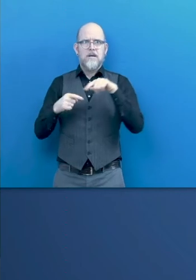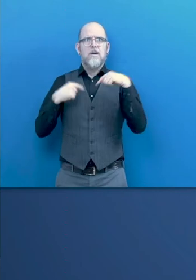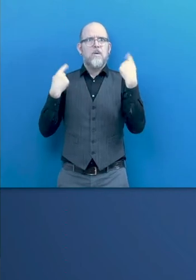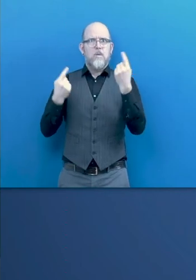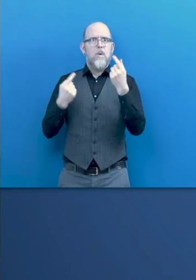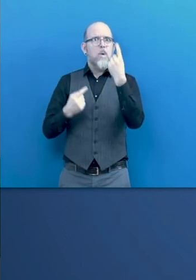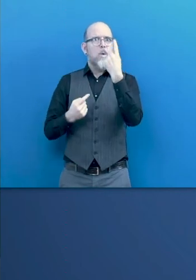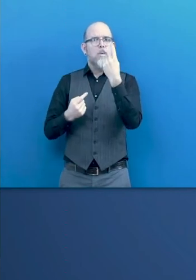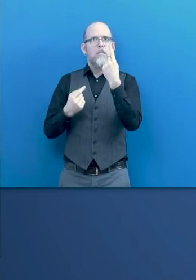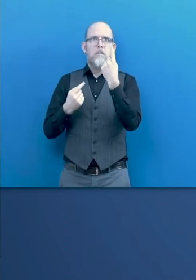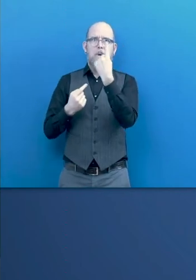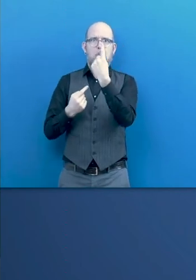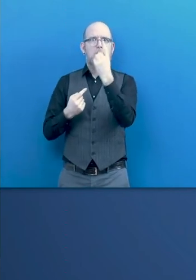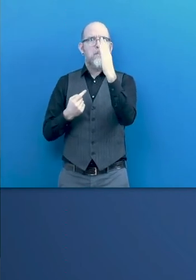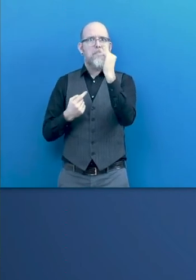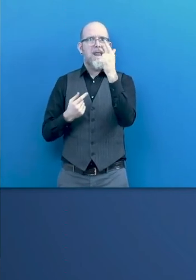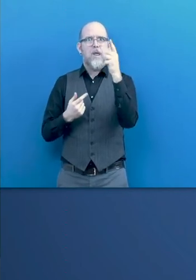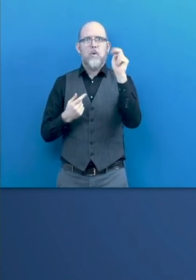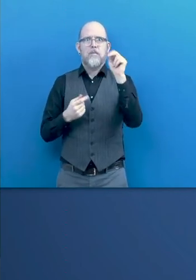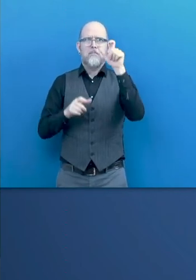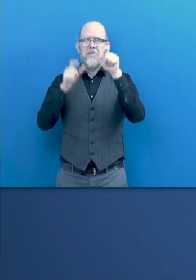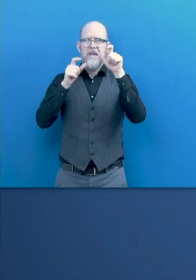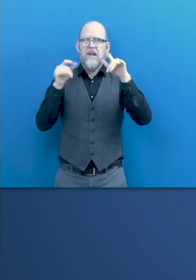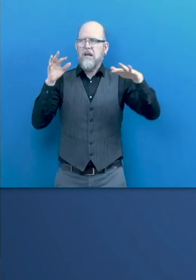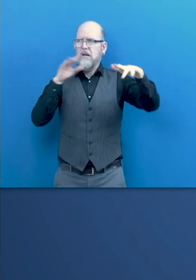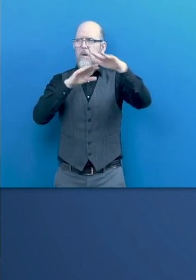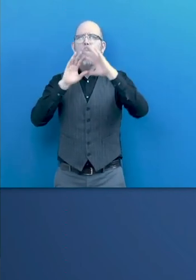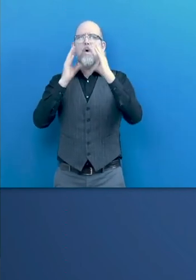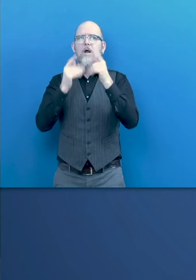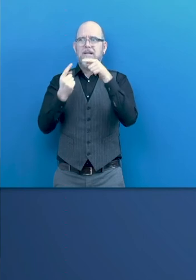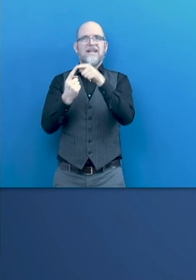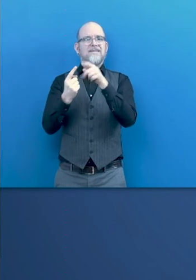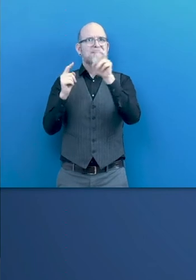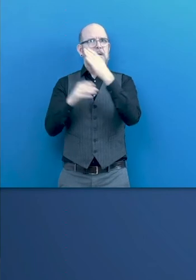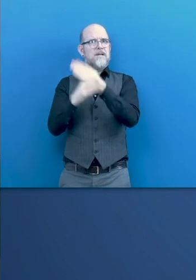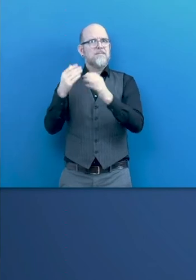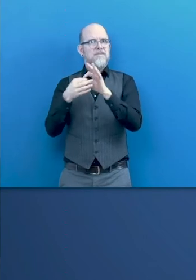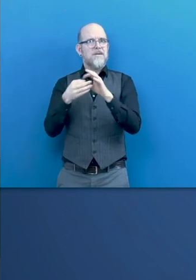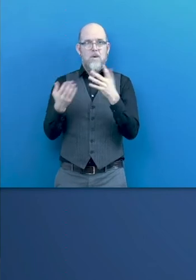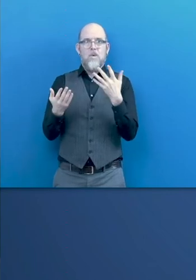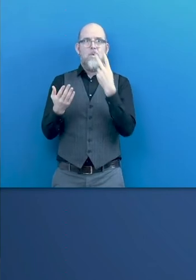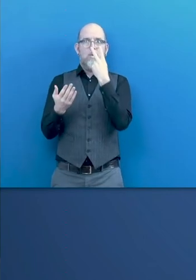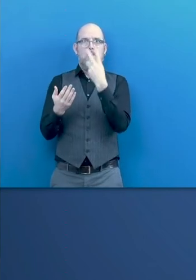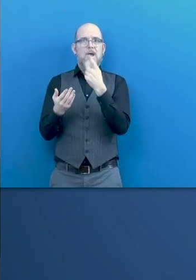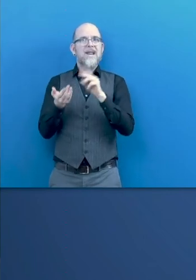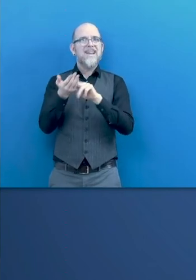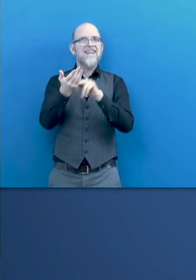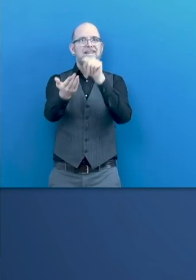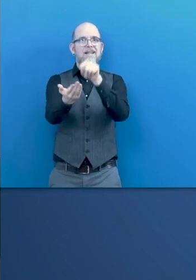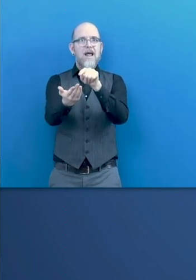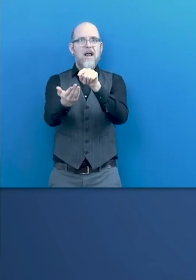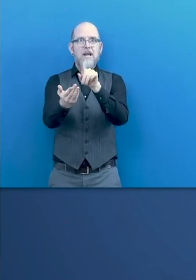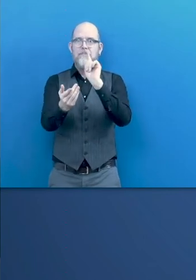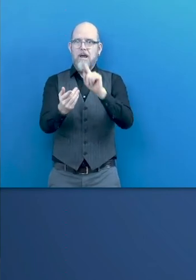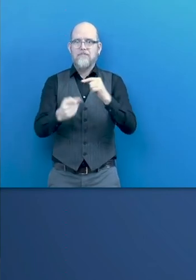that, we identified as a key trend that digitalization is here to stay, and decided to continue analyzing this